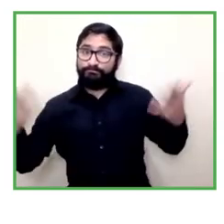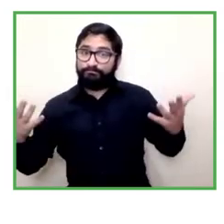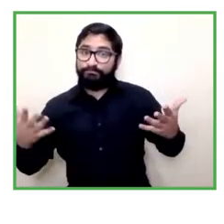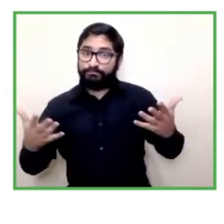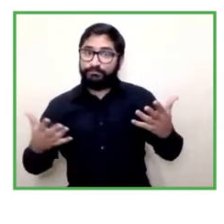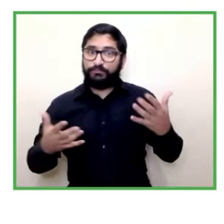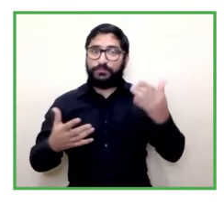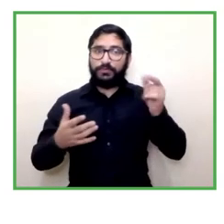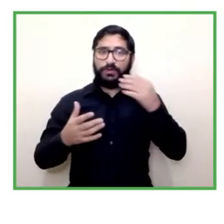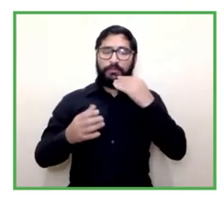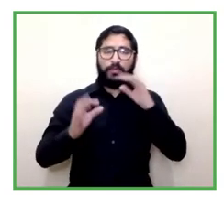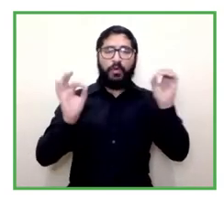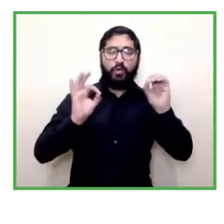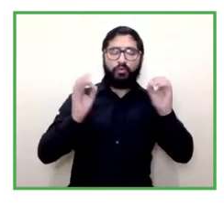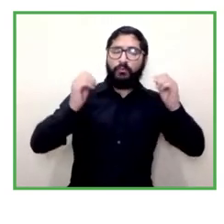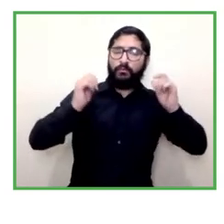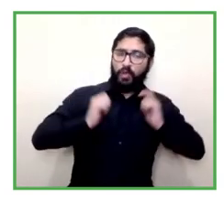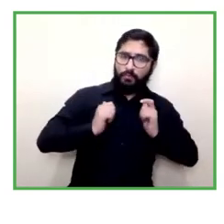and